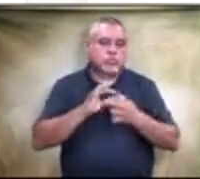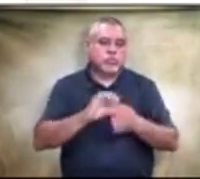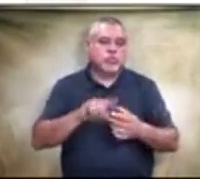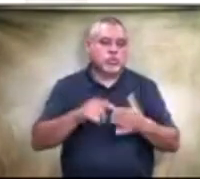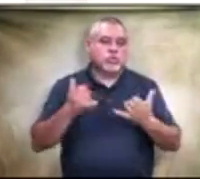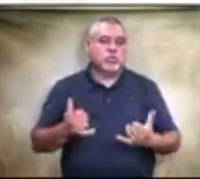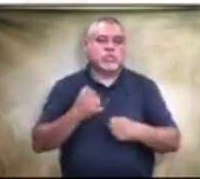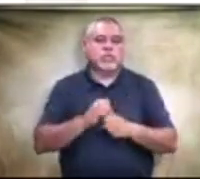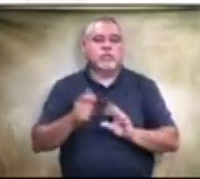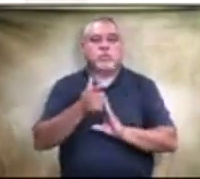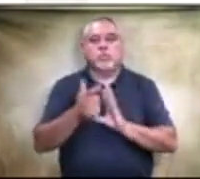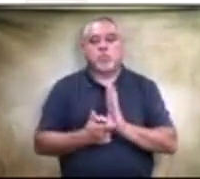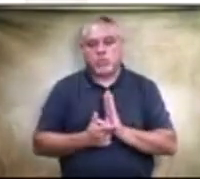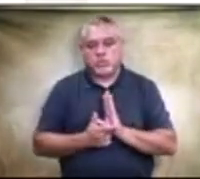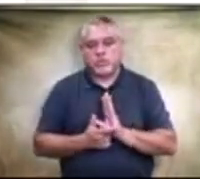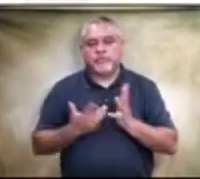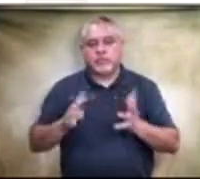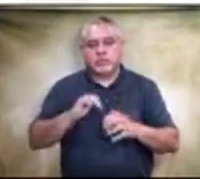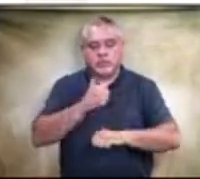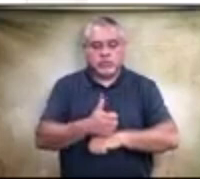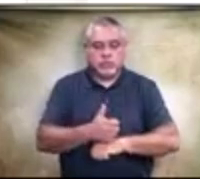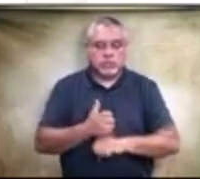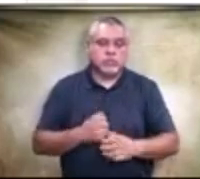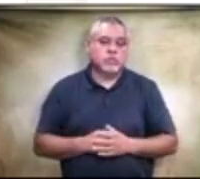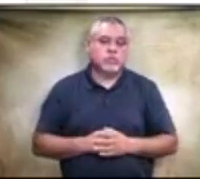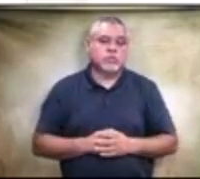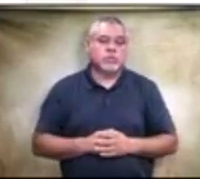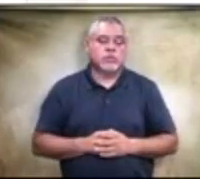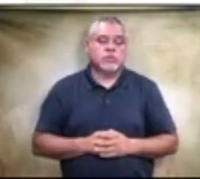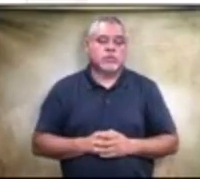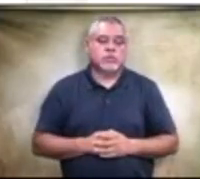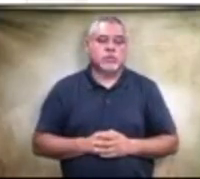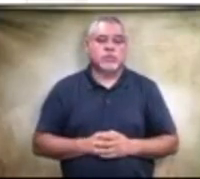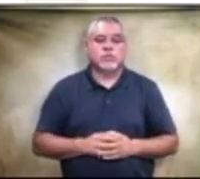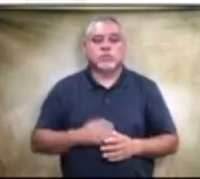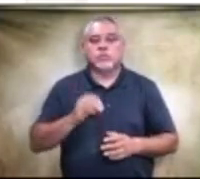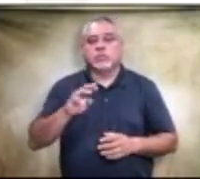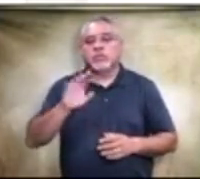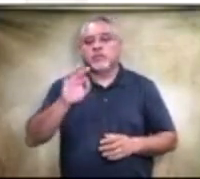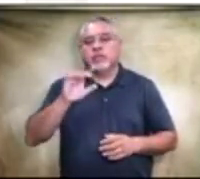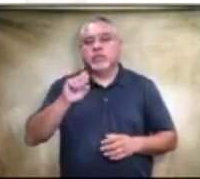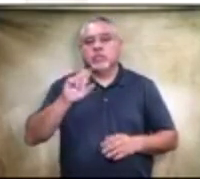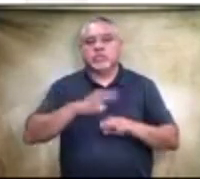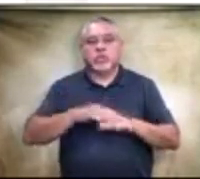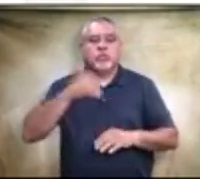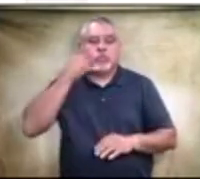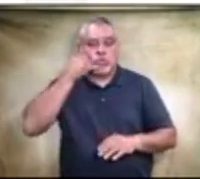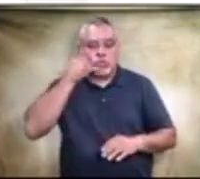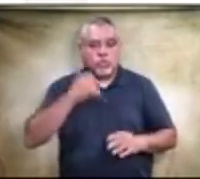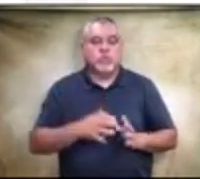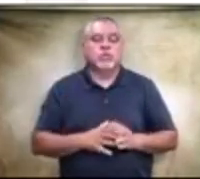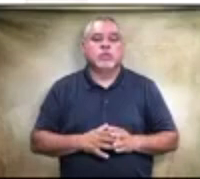that have been put in place and um miss fields is on this call um and